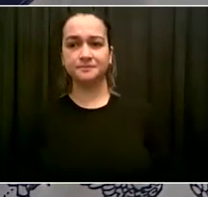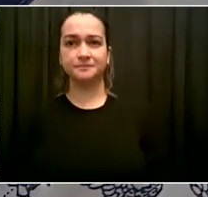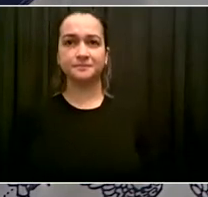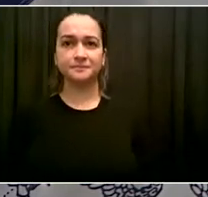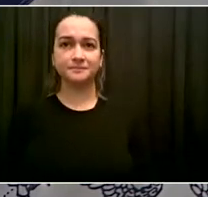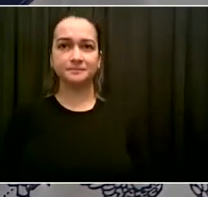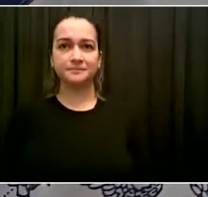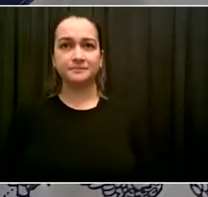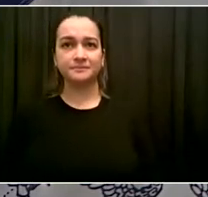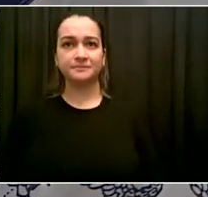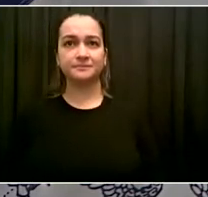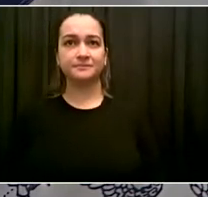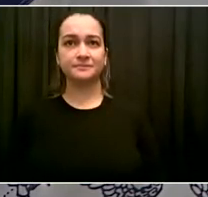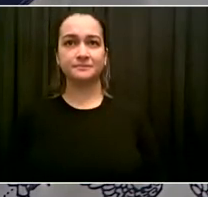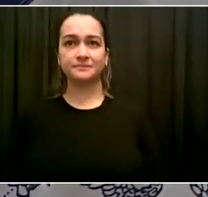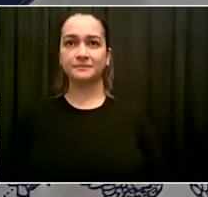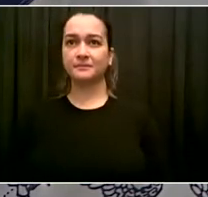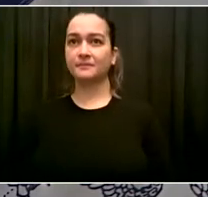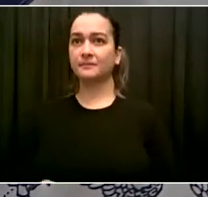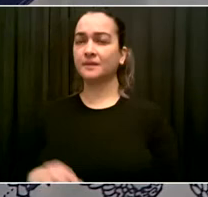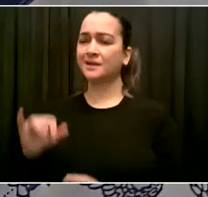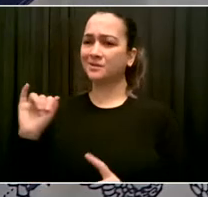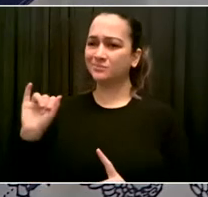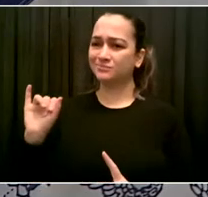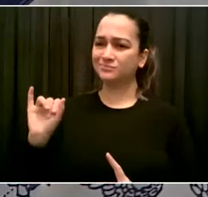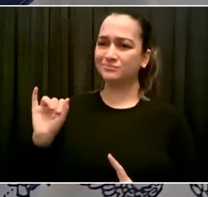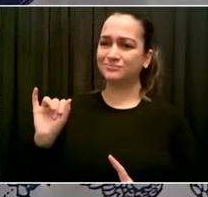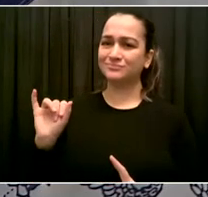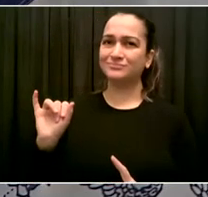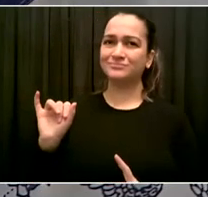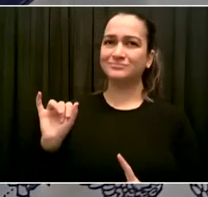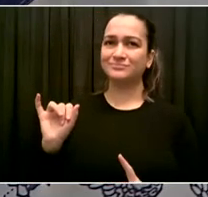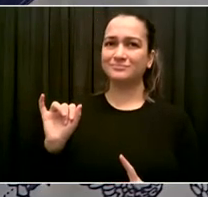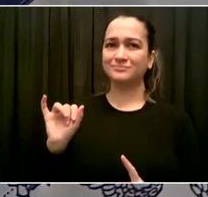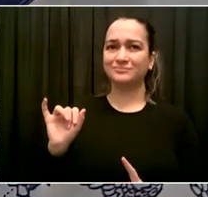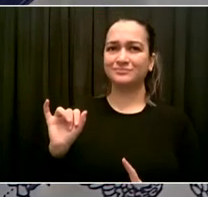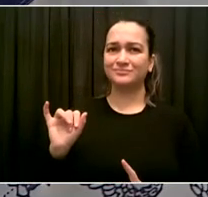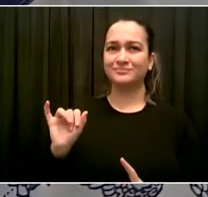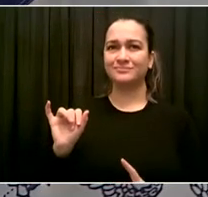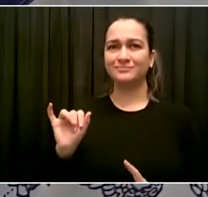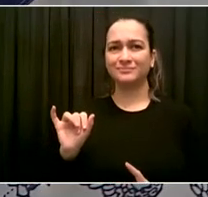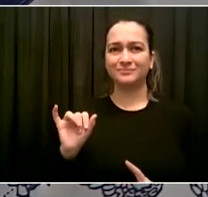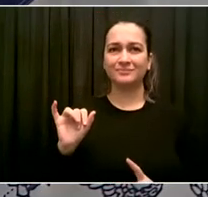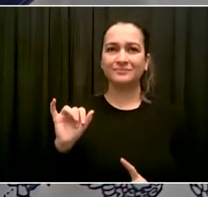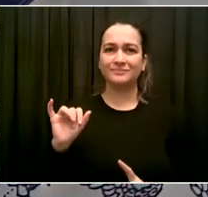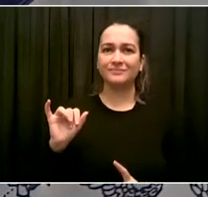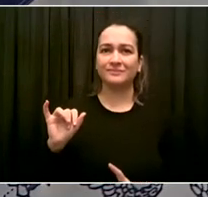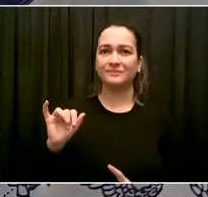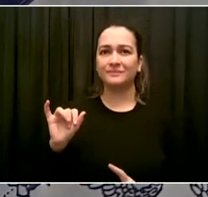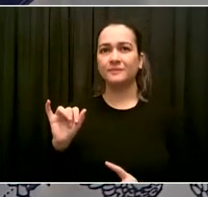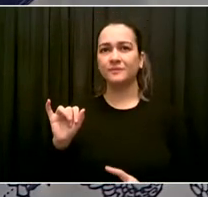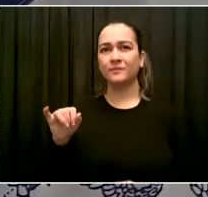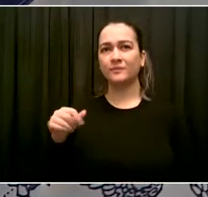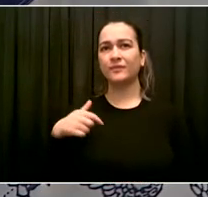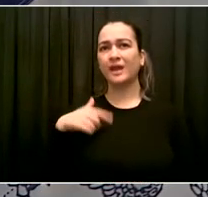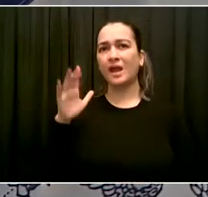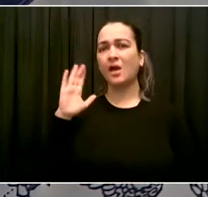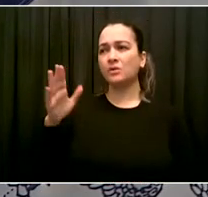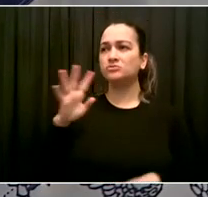I'm going to say we'll set up an interview for you with our buildings commissioner, Melanie LaRocca, who has done a brilliant job